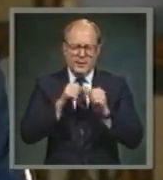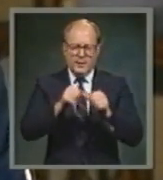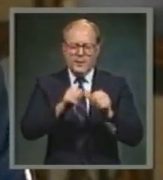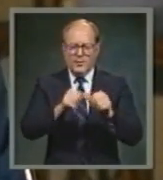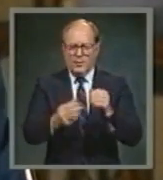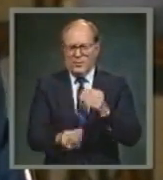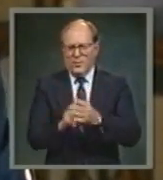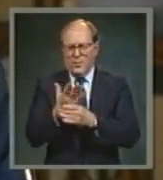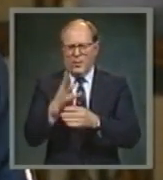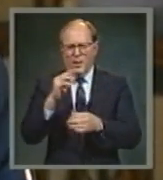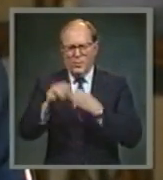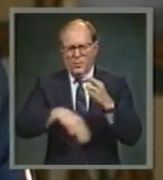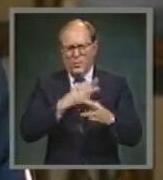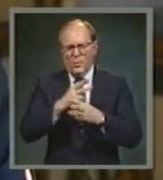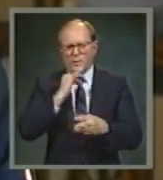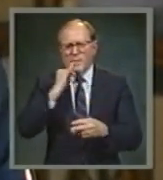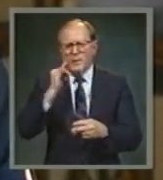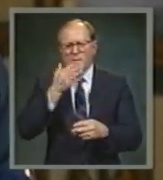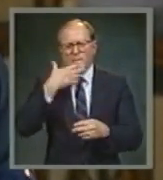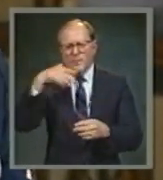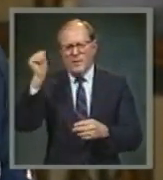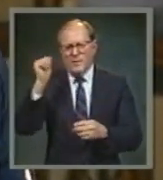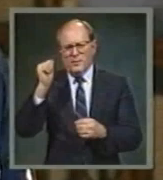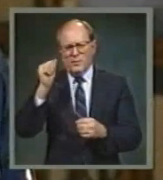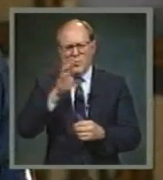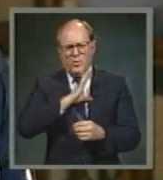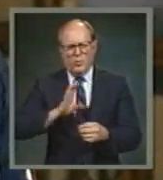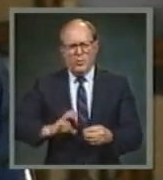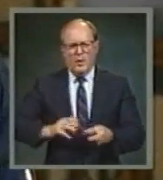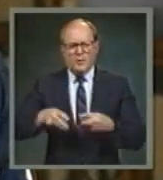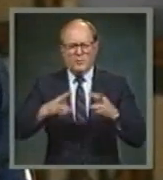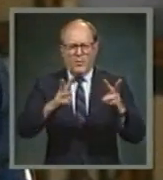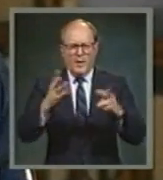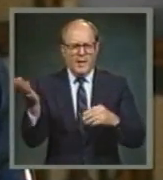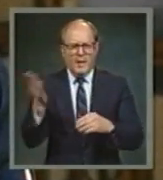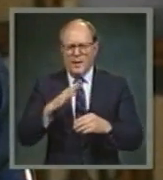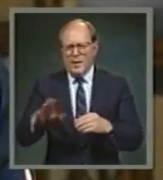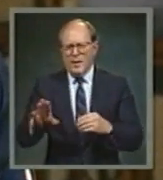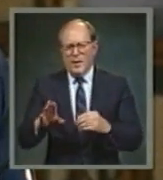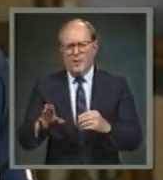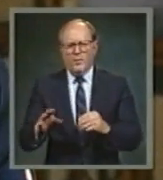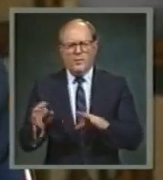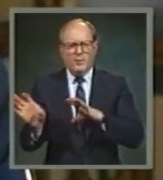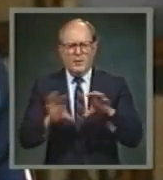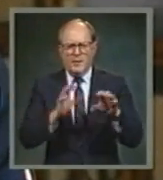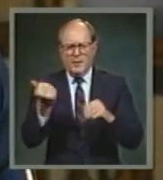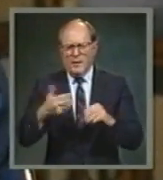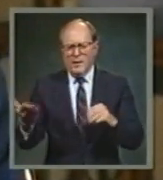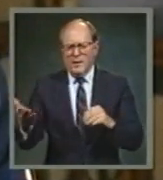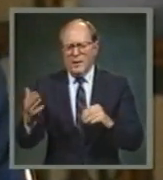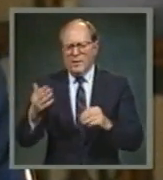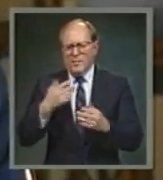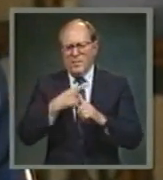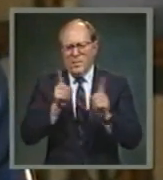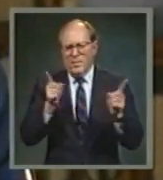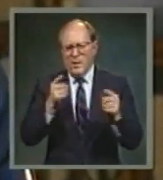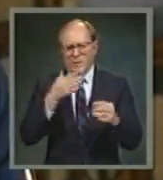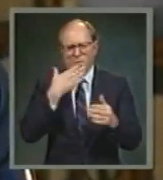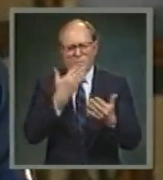And the world is better because it lives. Christ's way never did anything but good to anybody.